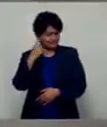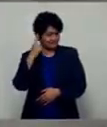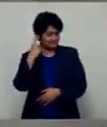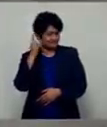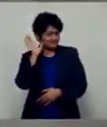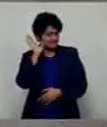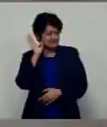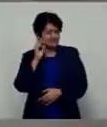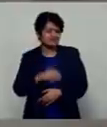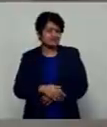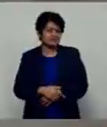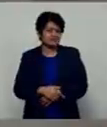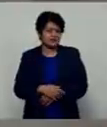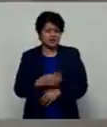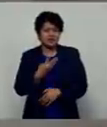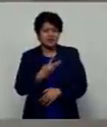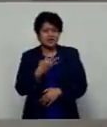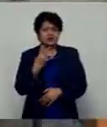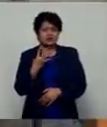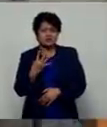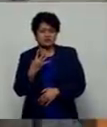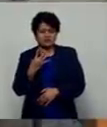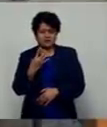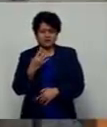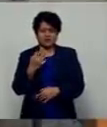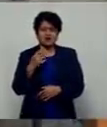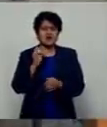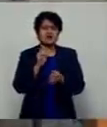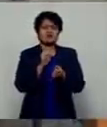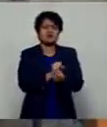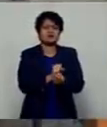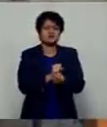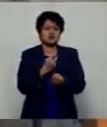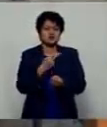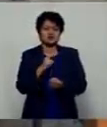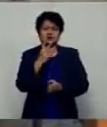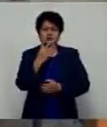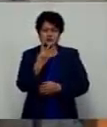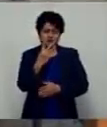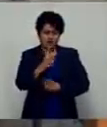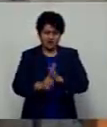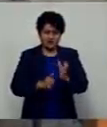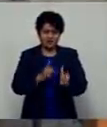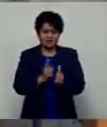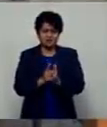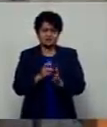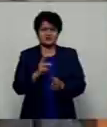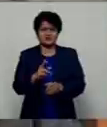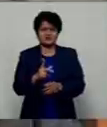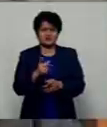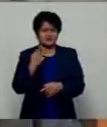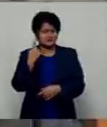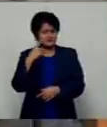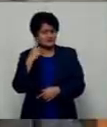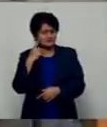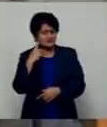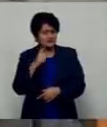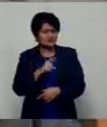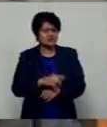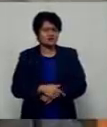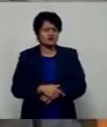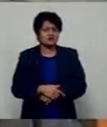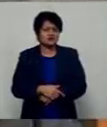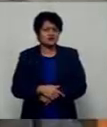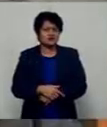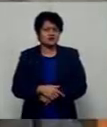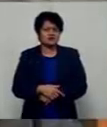of the 53 arrests recorded over the last 24 hours for breaches of health and curfew restrictions were directly linked